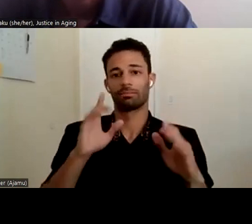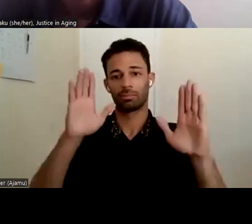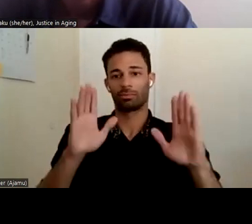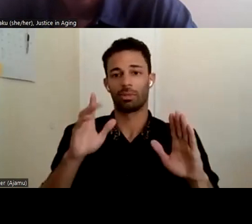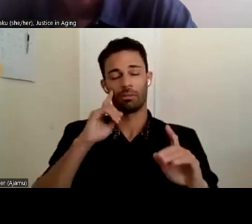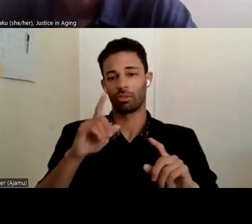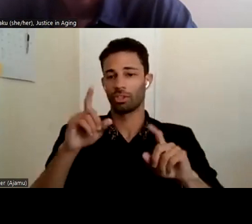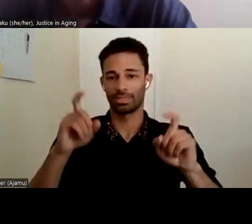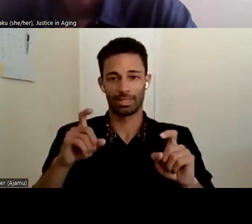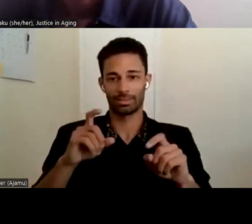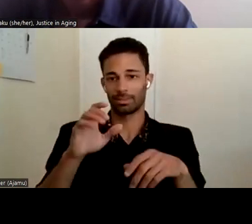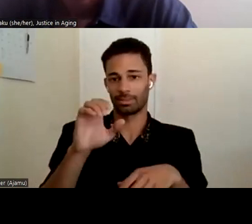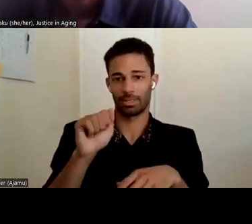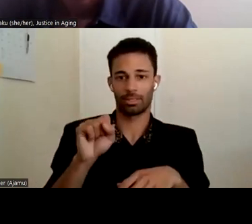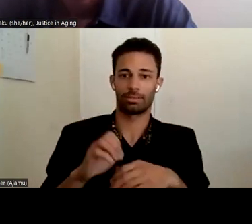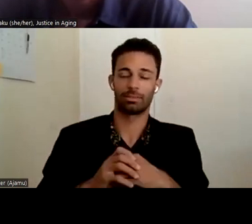much. Um,